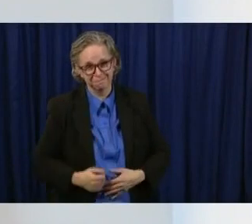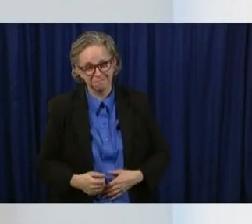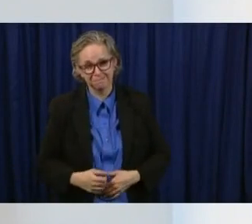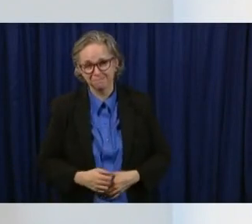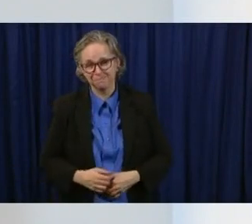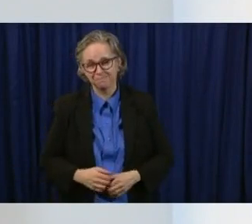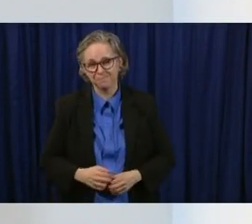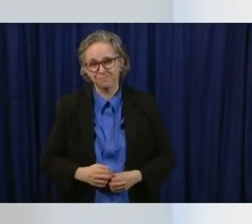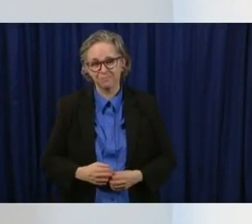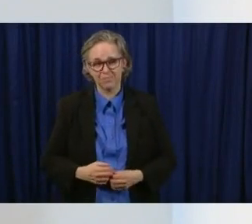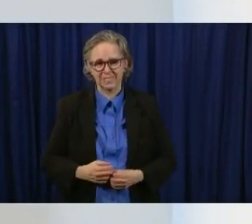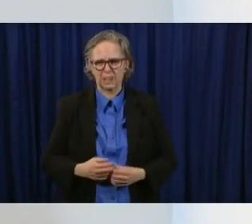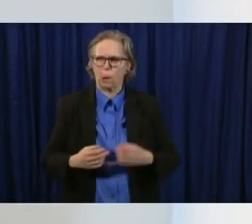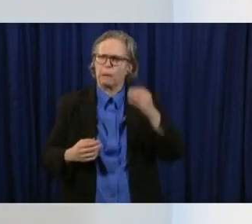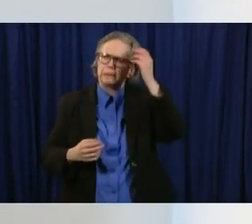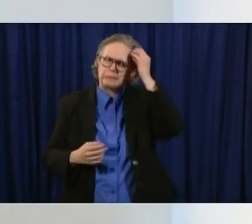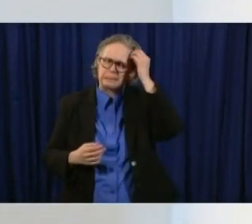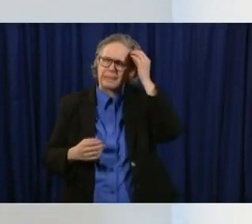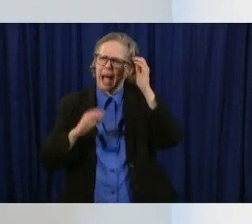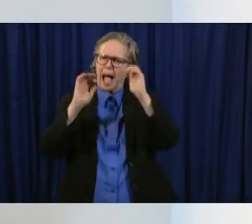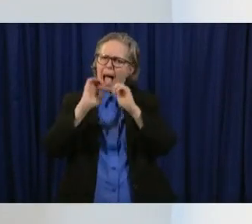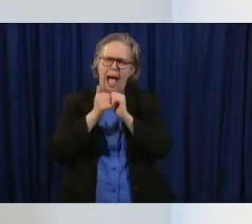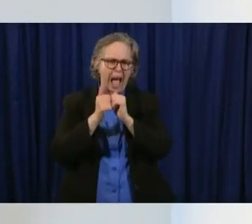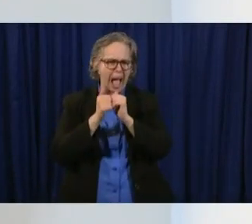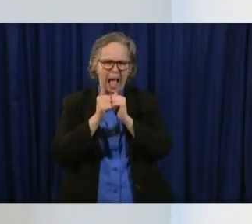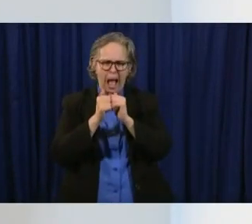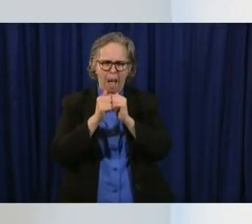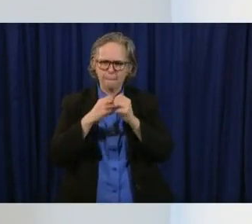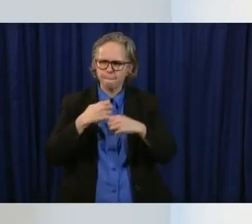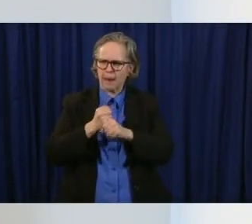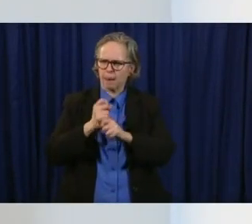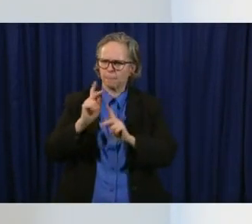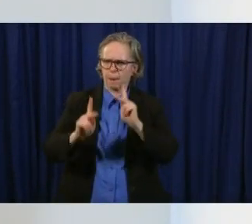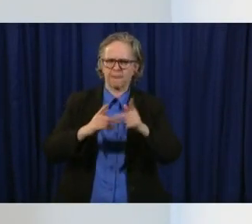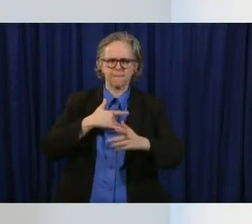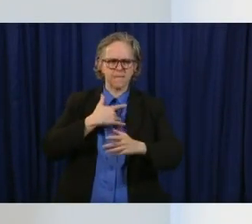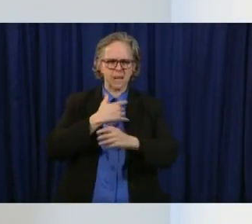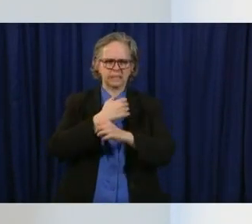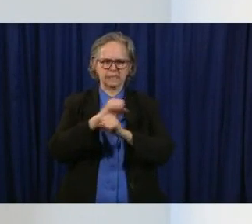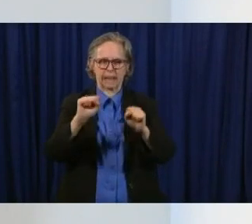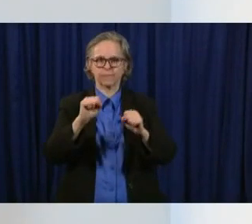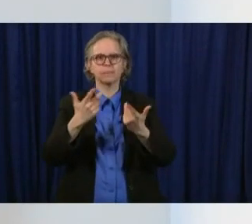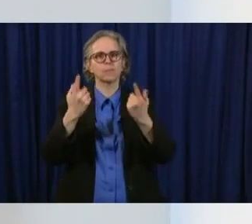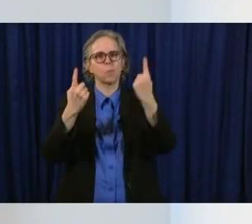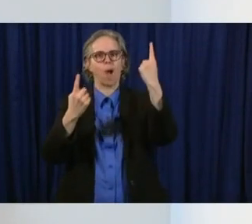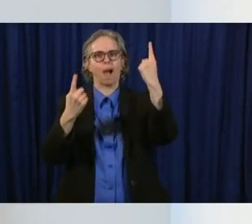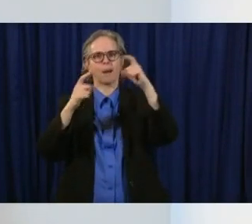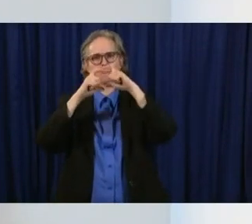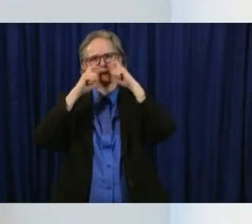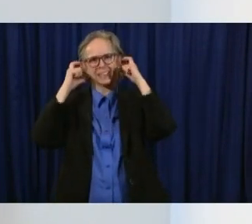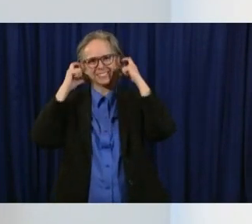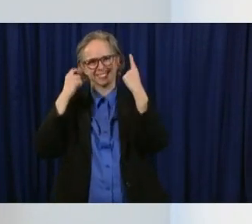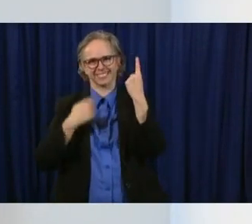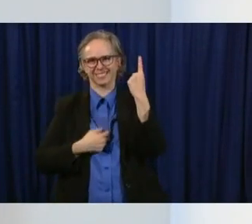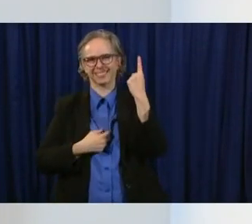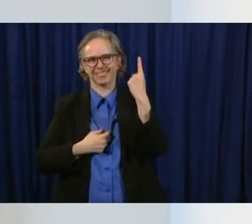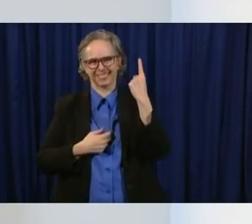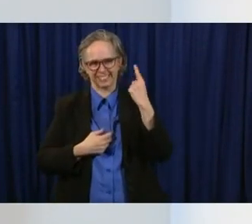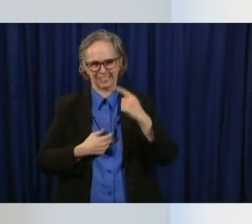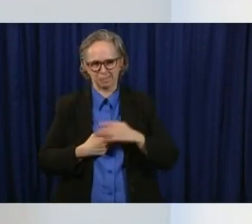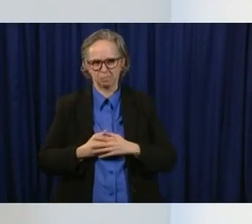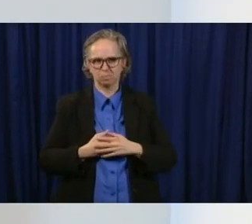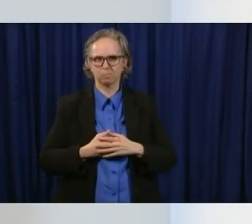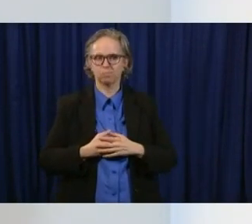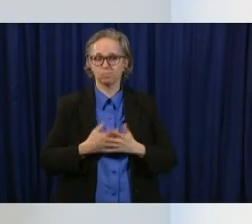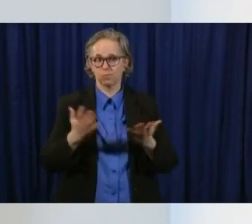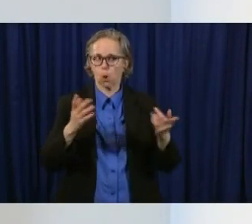the more business that they're ultimately going to have the better they're going to be able to serve people and so this was a recommendation out